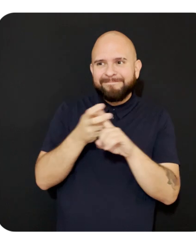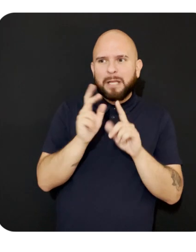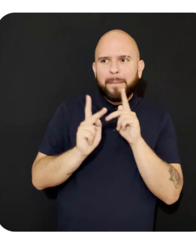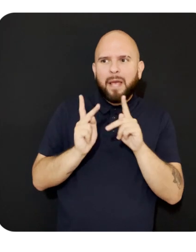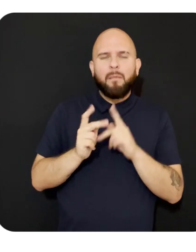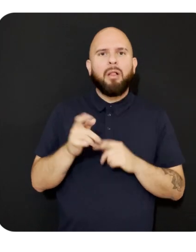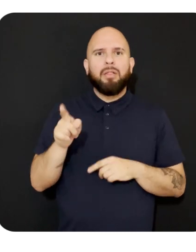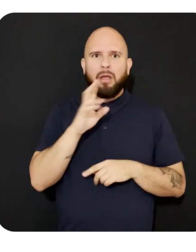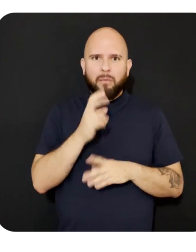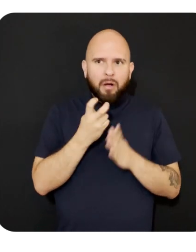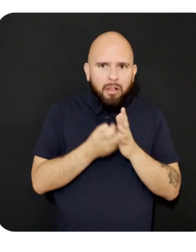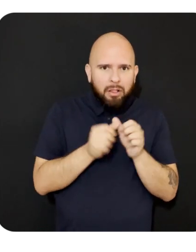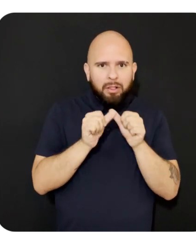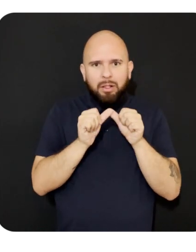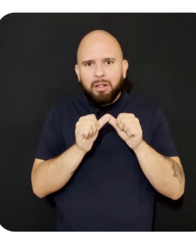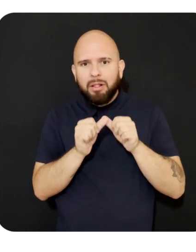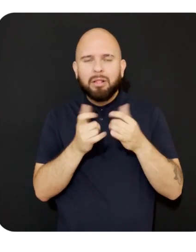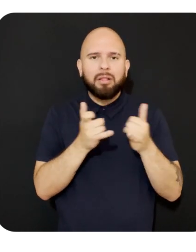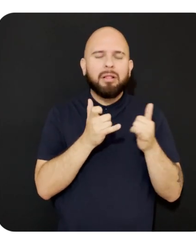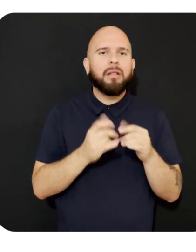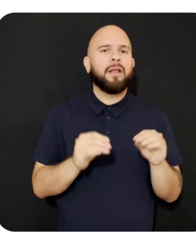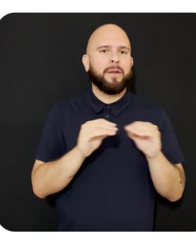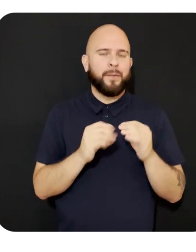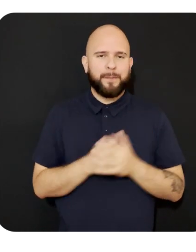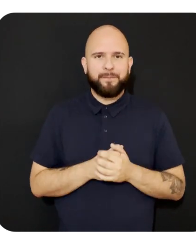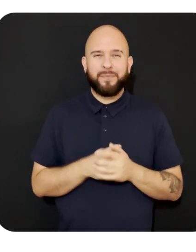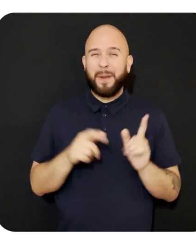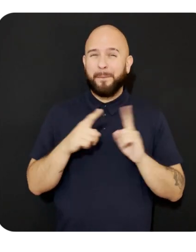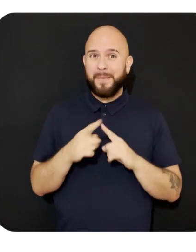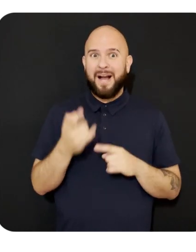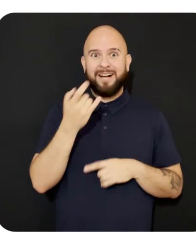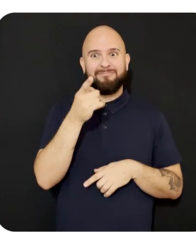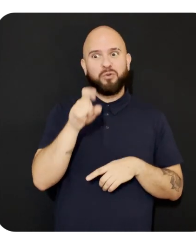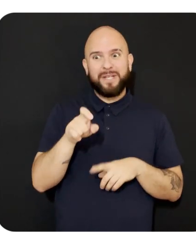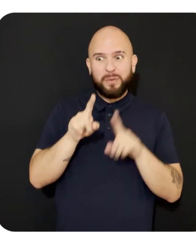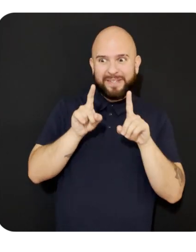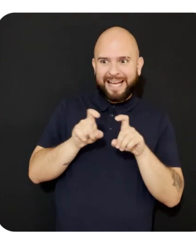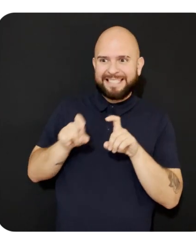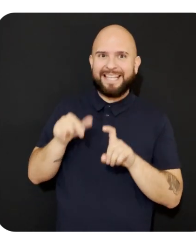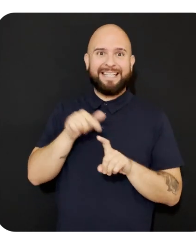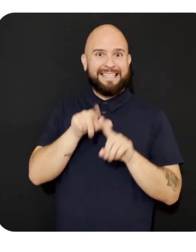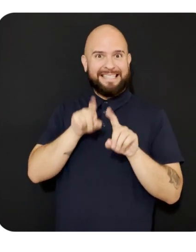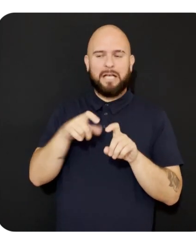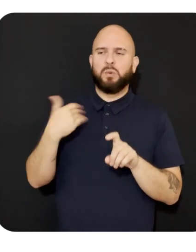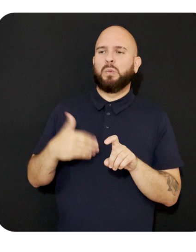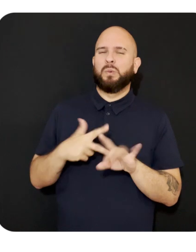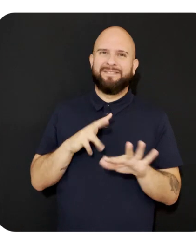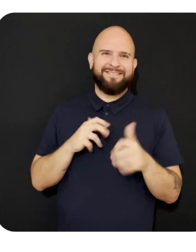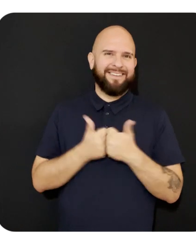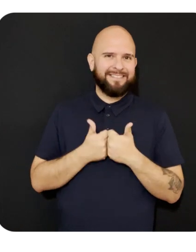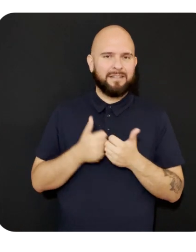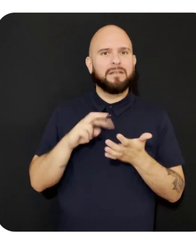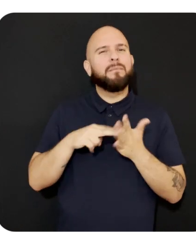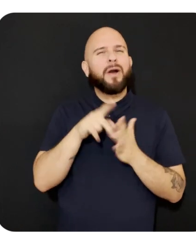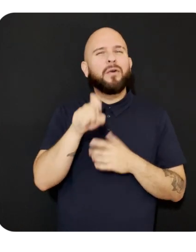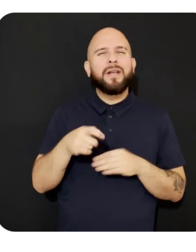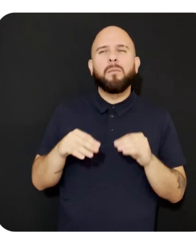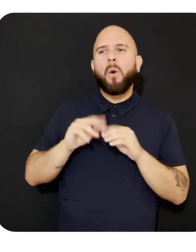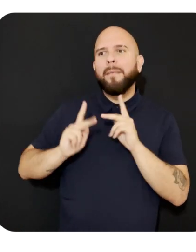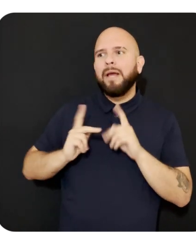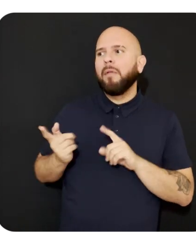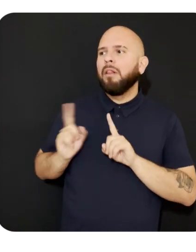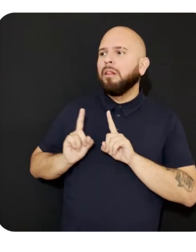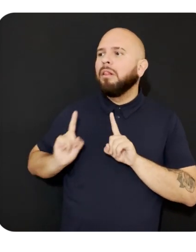However, testing multiplayer can be challenging, and previously required multiple team members and multiple